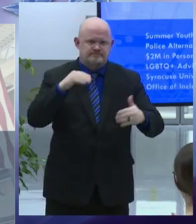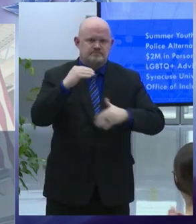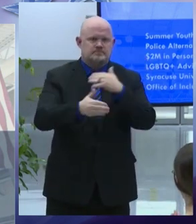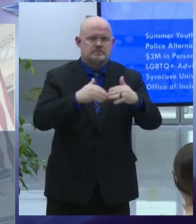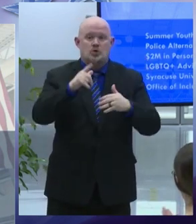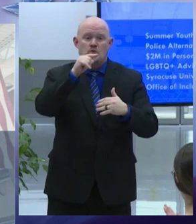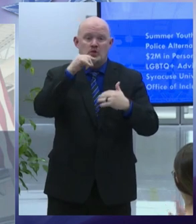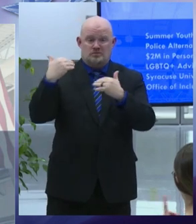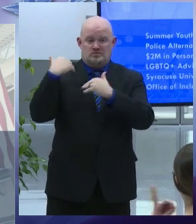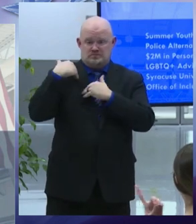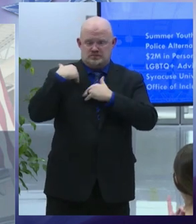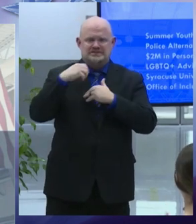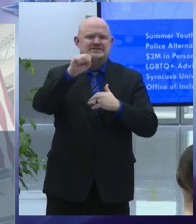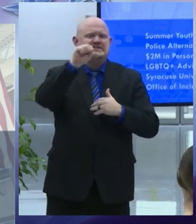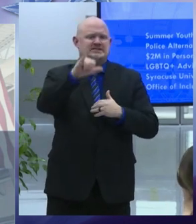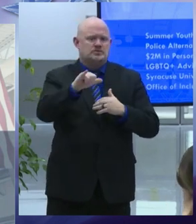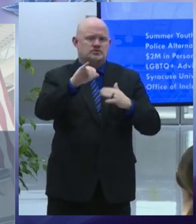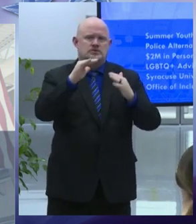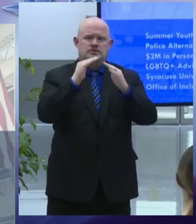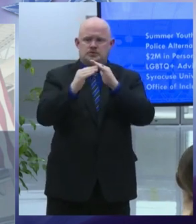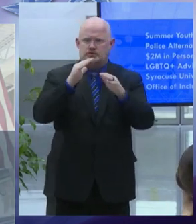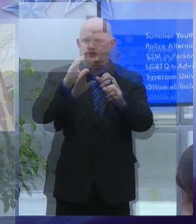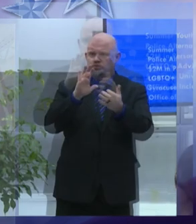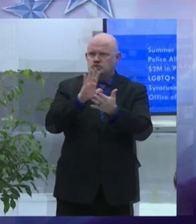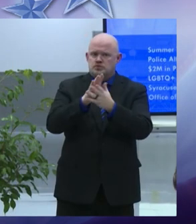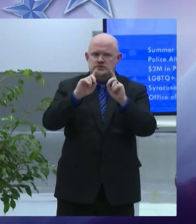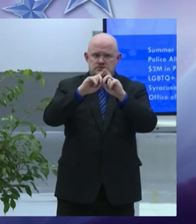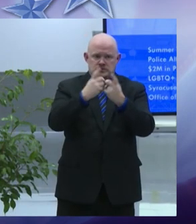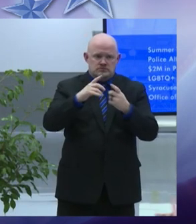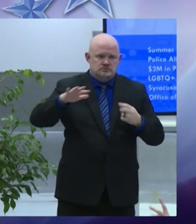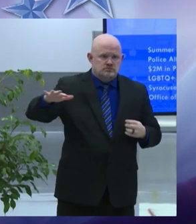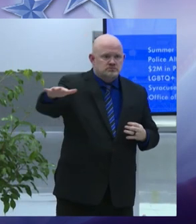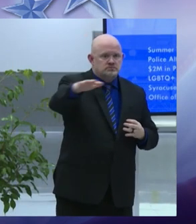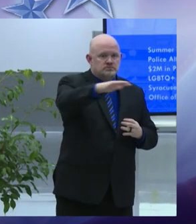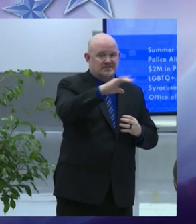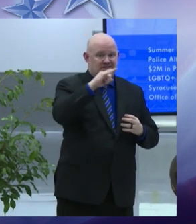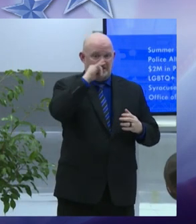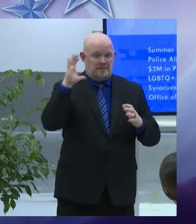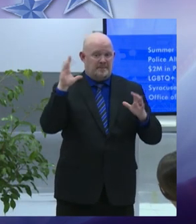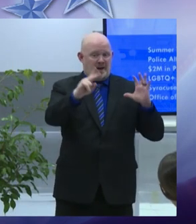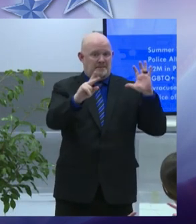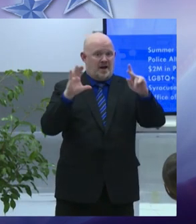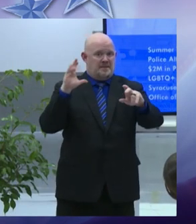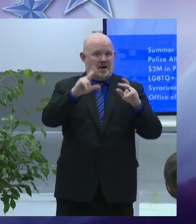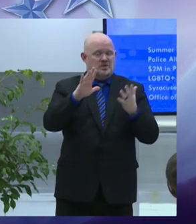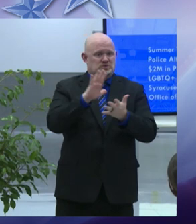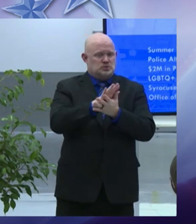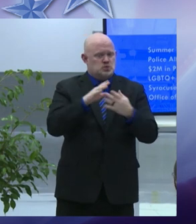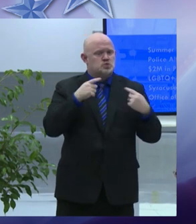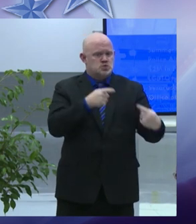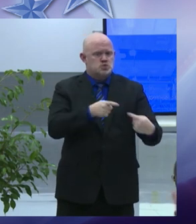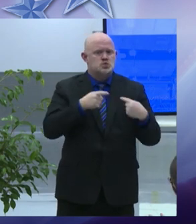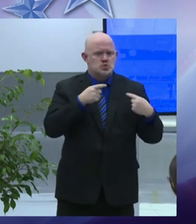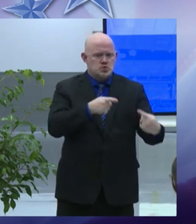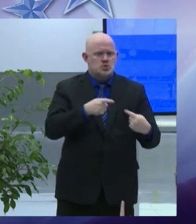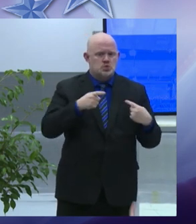the return to classes this fall was hard and all schools still struggle with covet complications